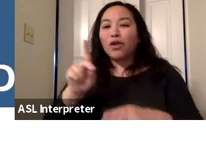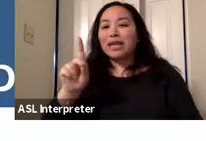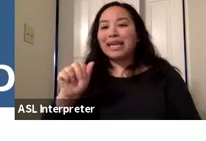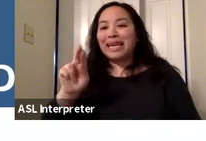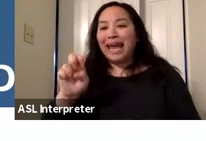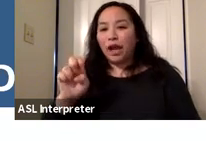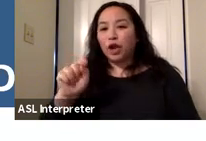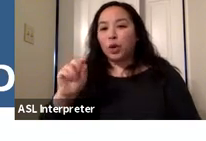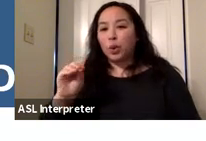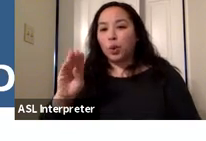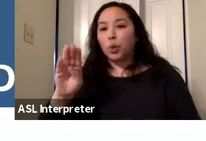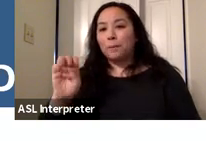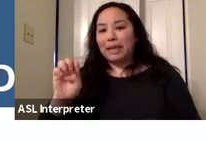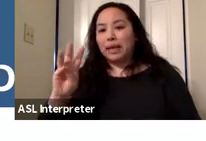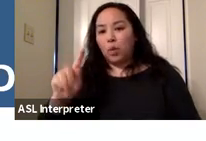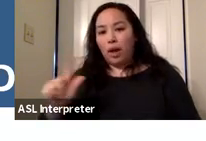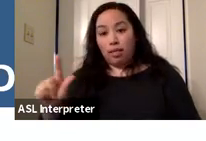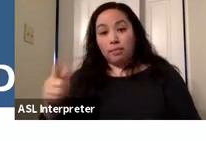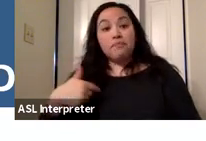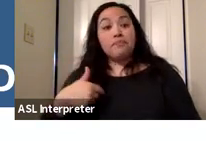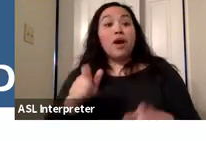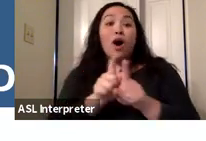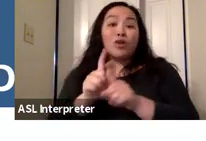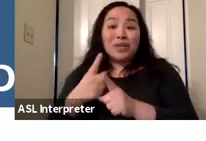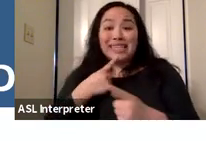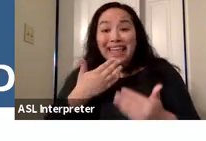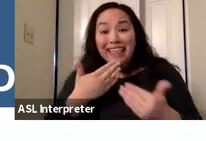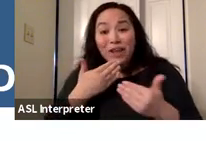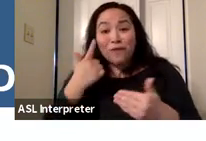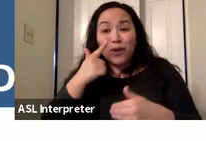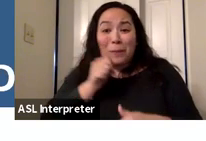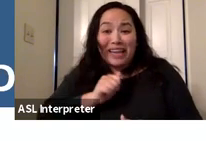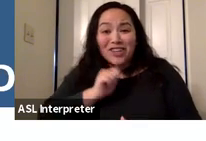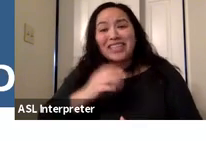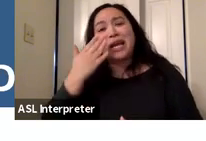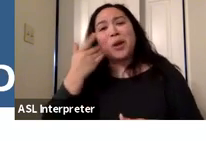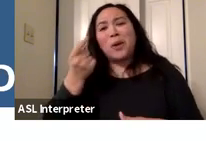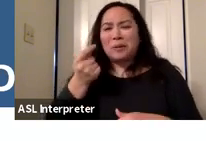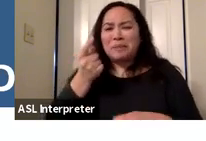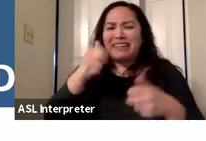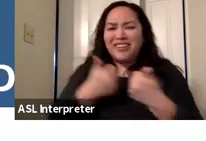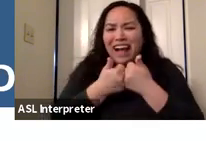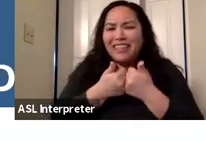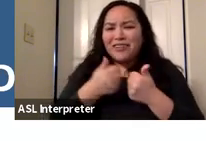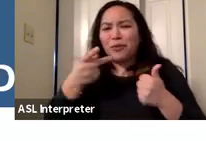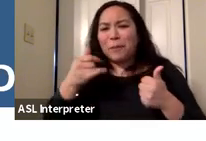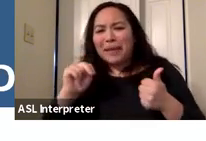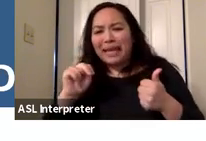I just want to say thank you for your patients. I know we've had some challenges with pinning our ASL interpreter.